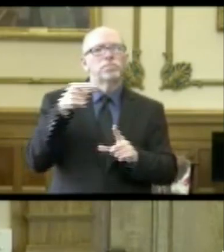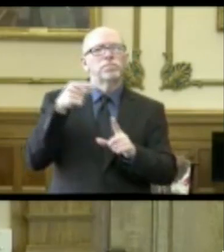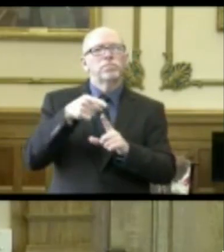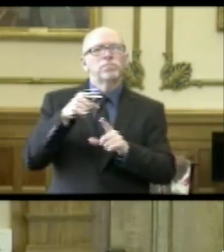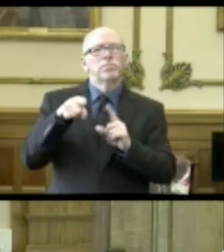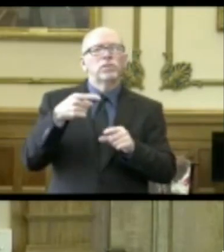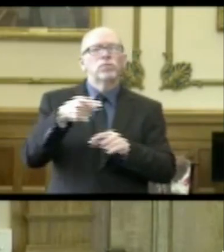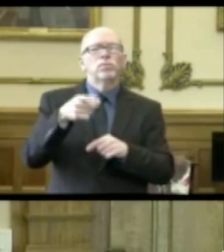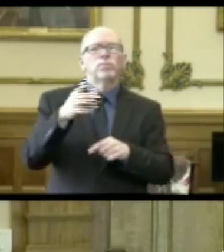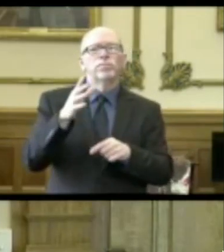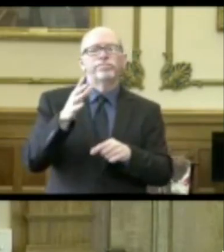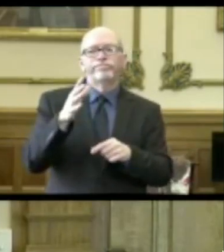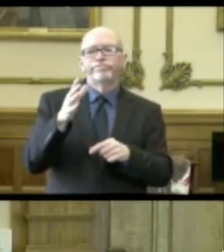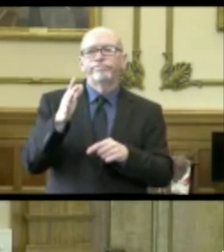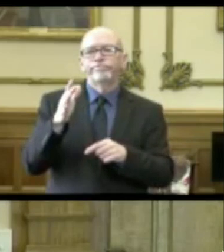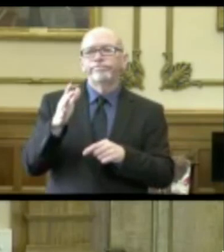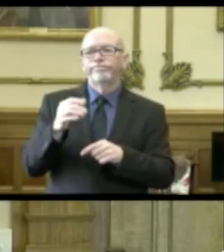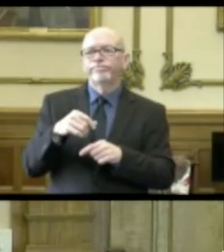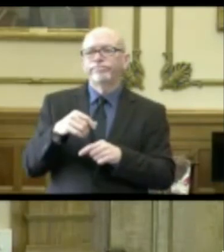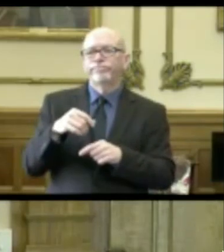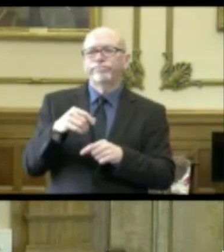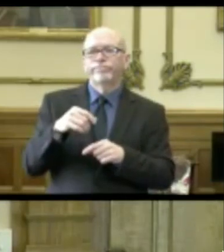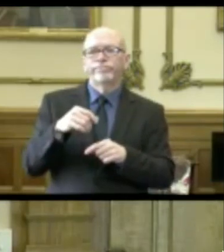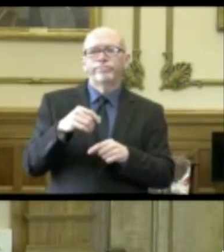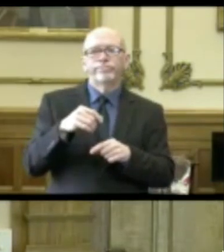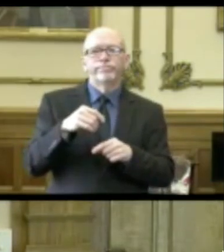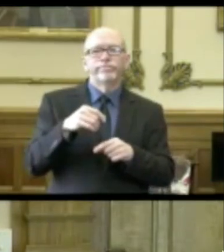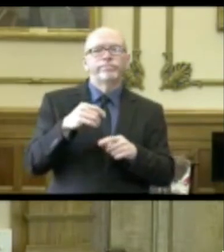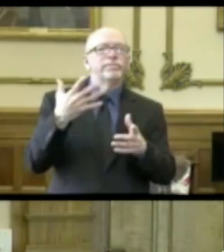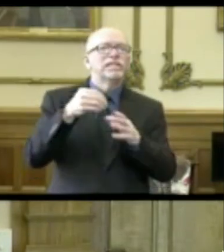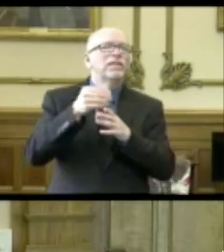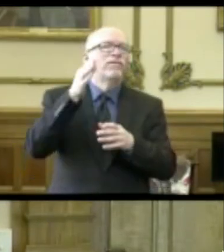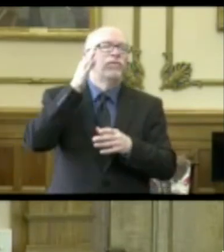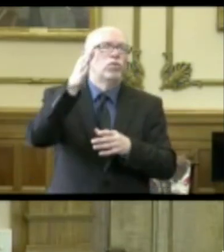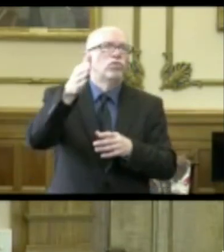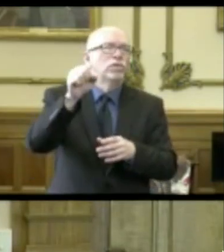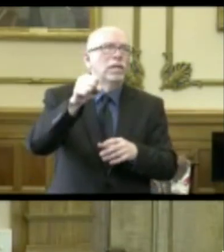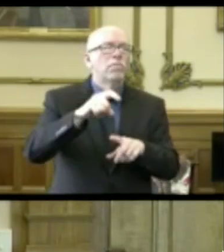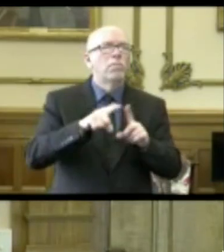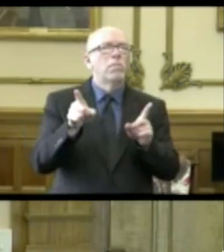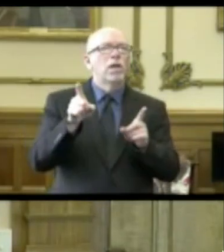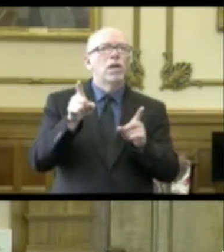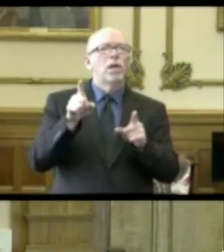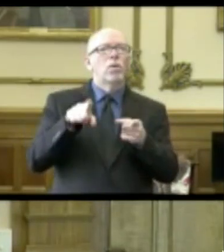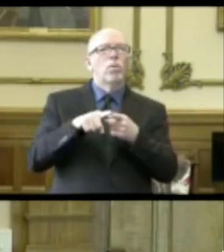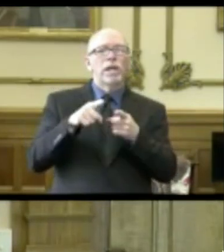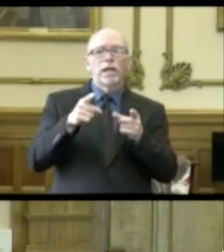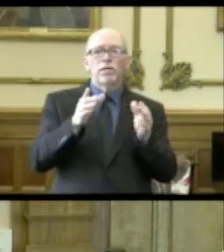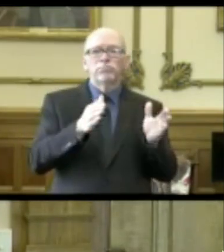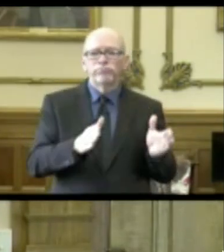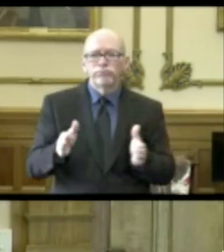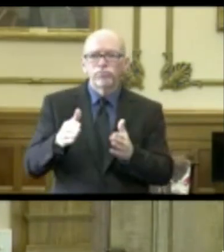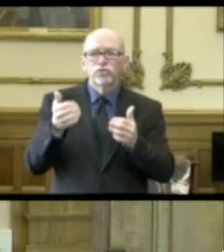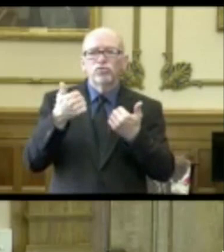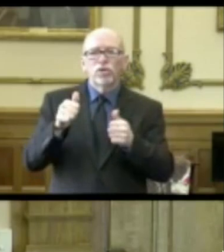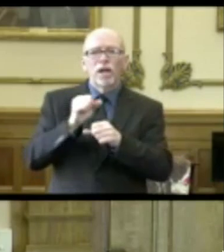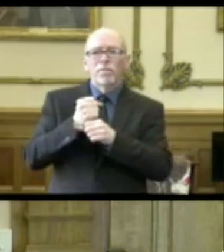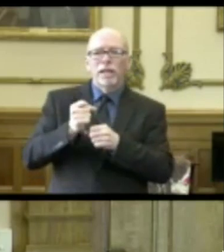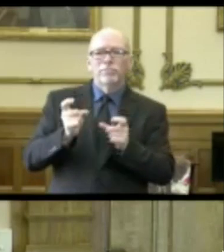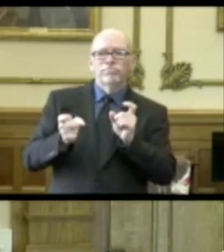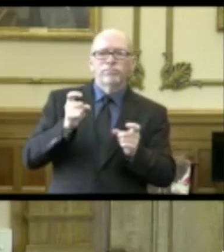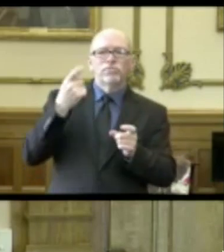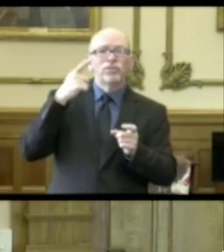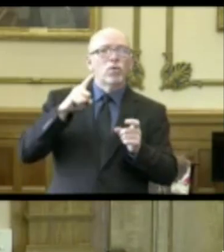about, you know, this is in the future, but as organizers are trying to make adjustments